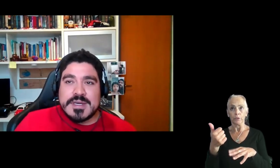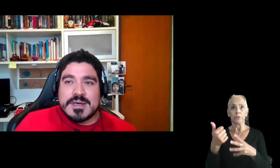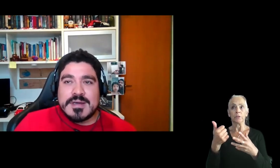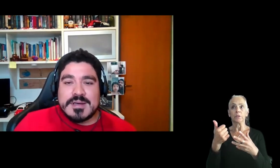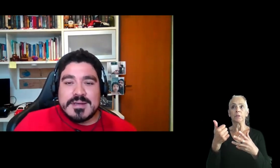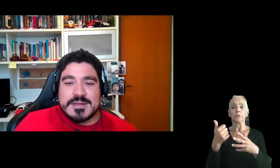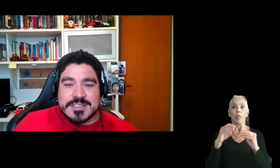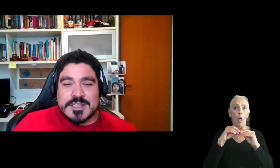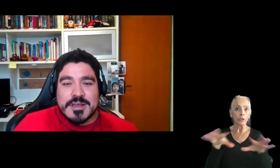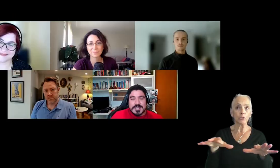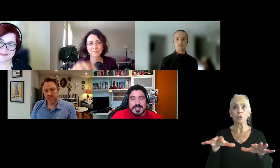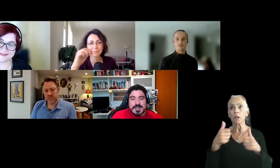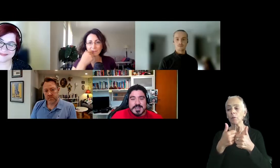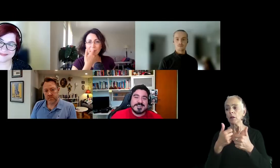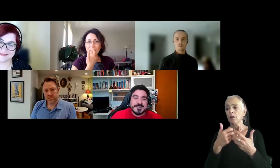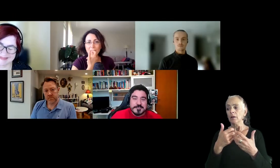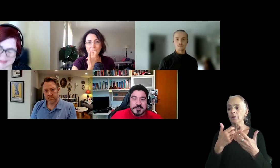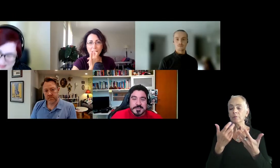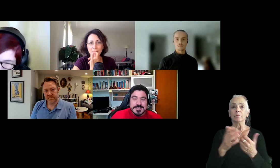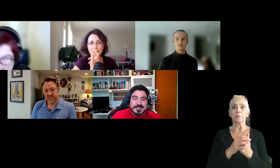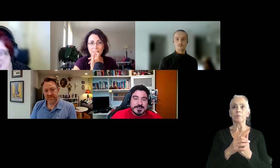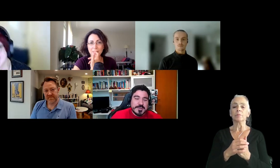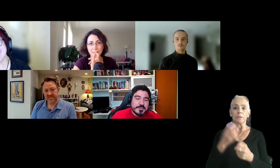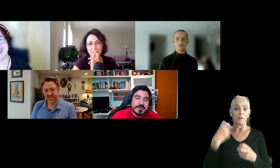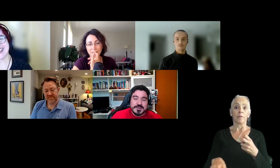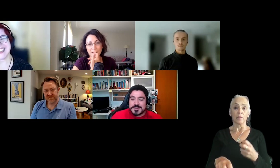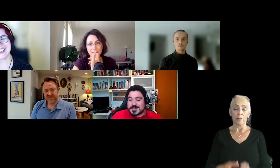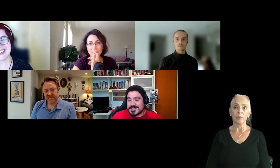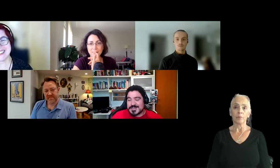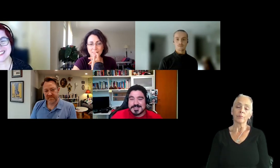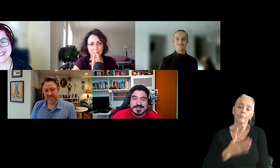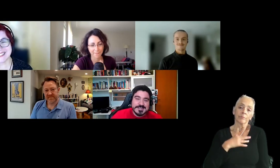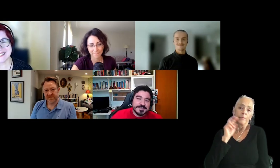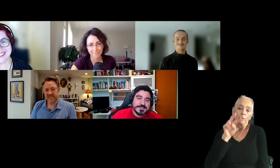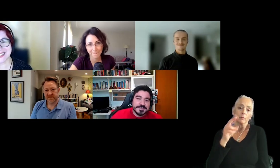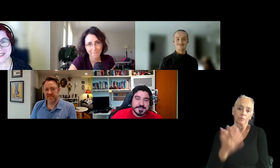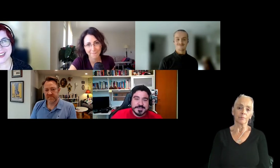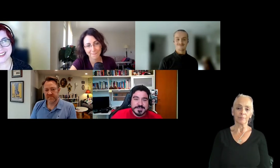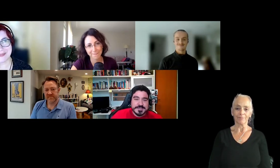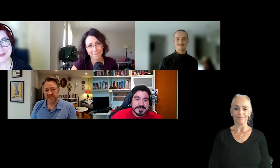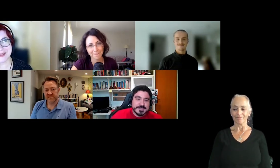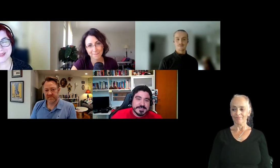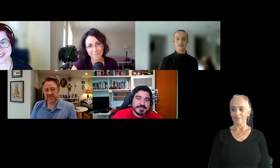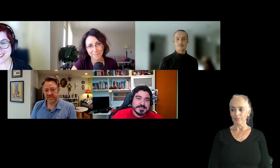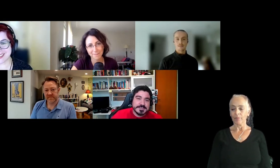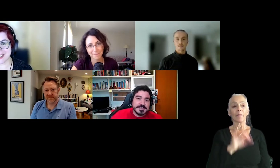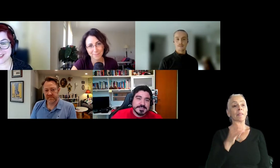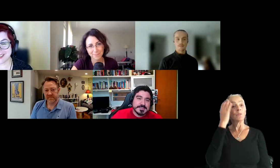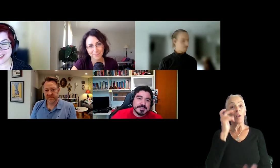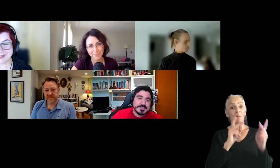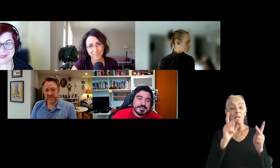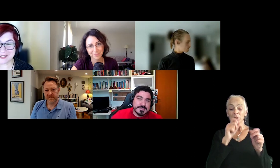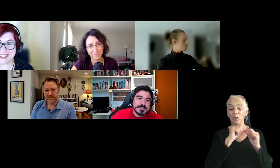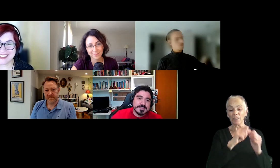Yeah. It's tough, I guess. So it's my point of view. That's why like people don't stay that